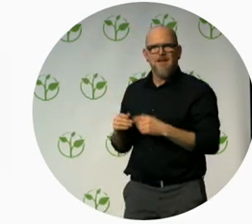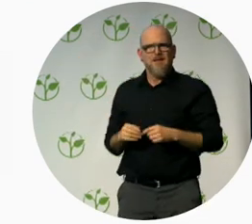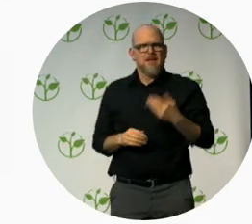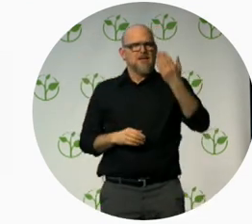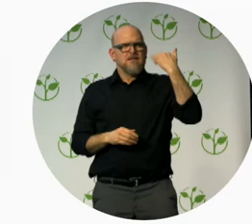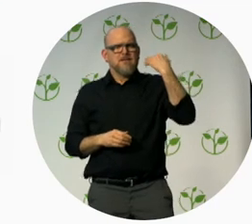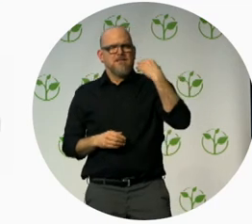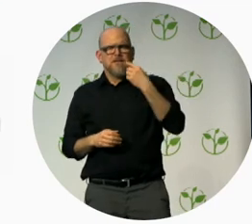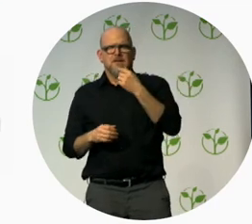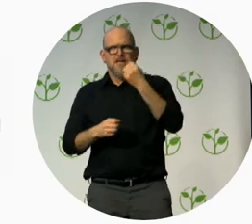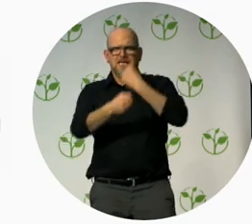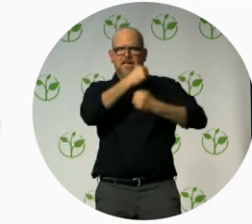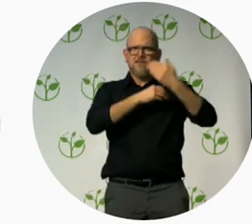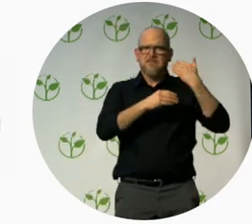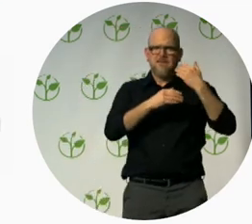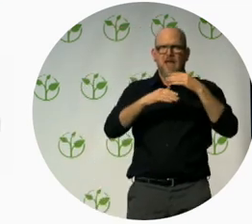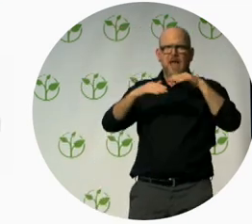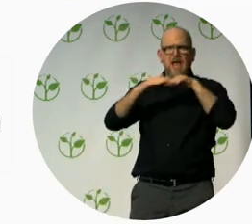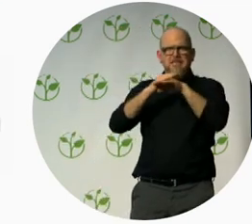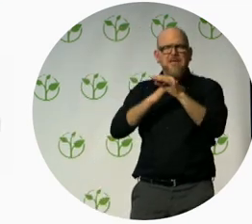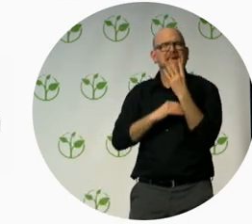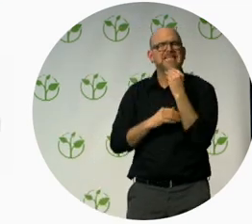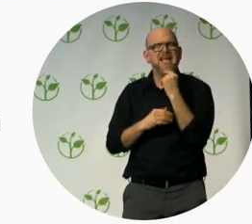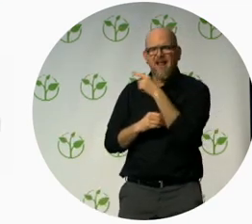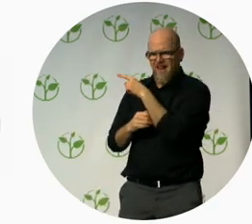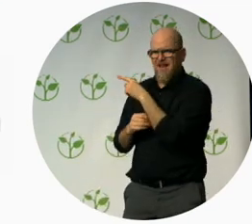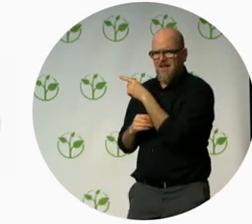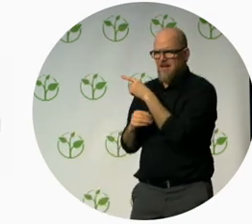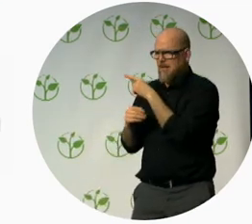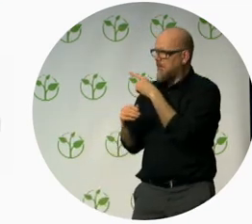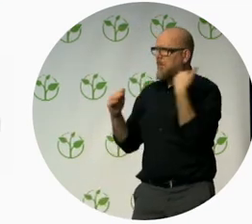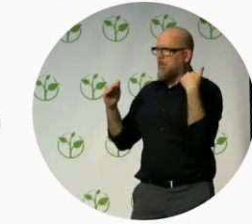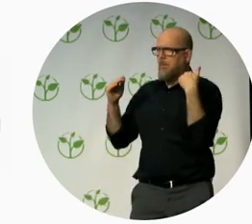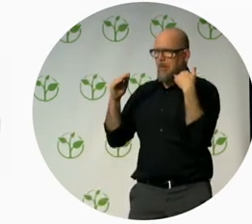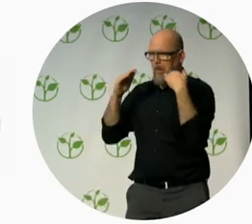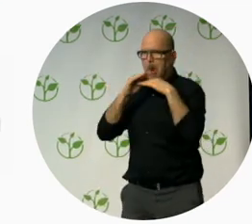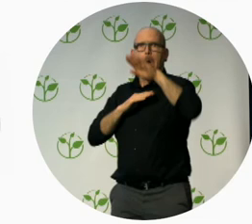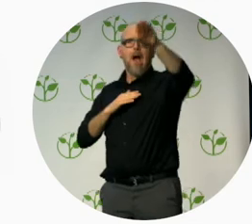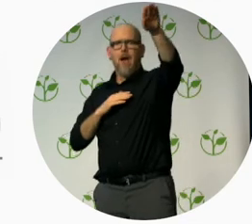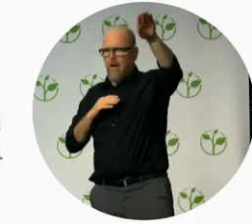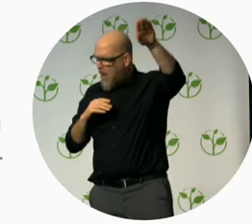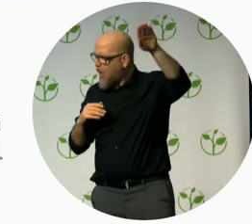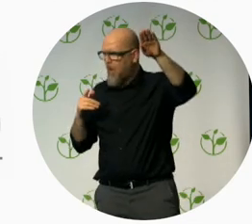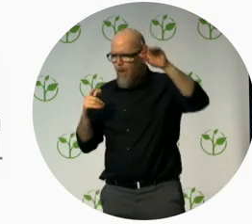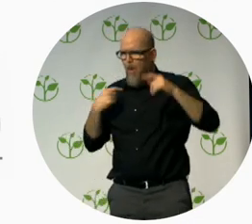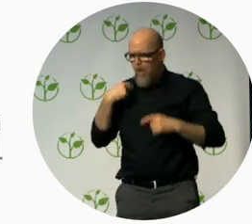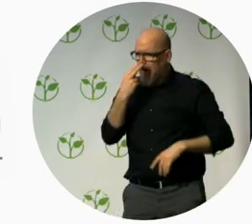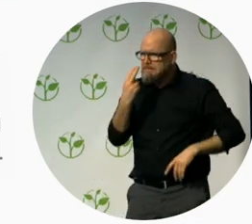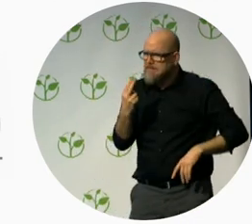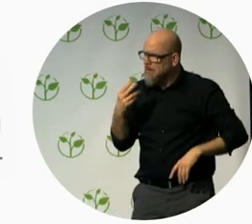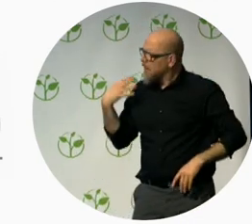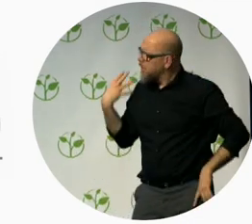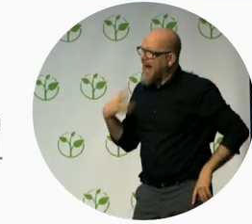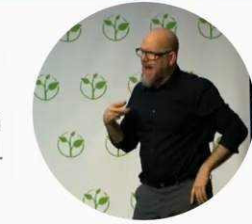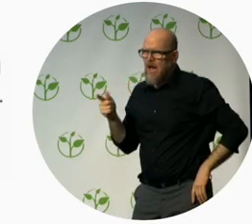Access Israel has achieved, it is phenomenal. It is absolutely phenomenal. The passion, commitment, the team, and the people that we've got